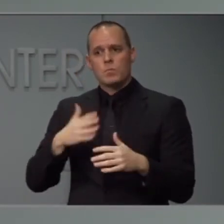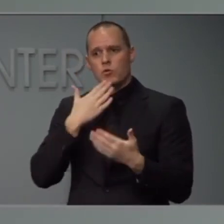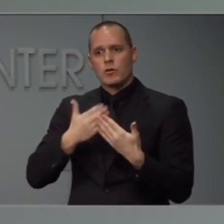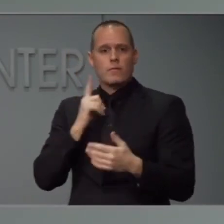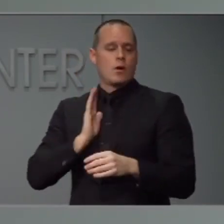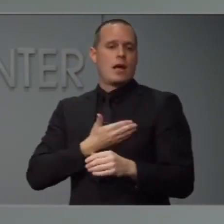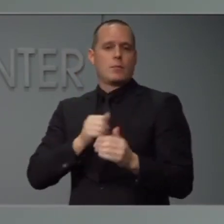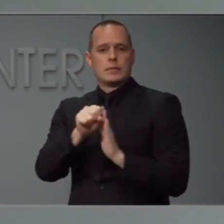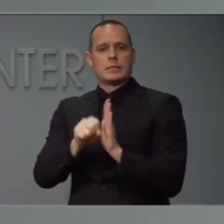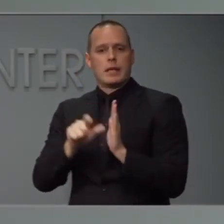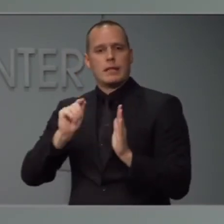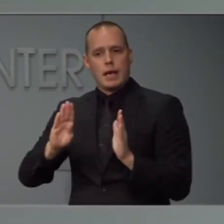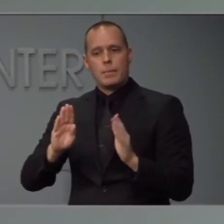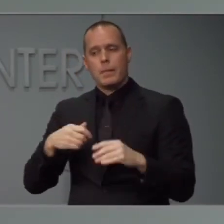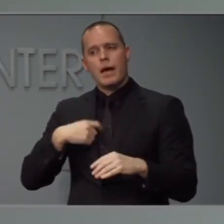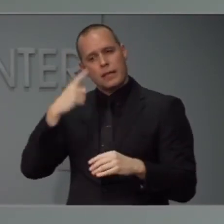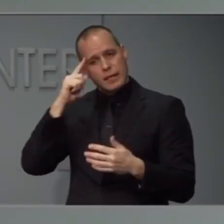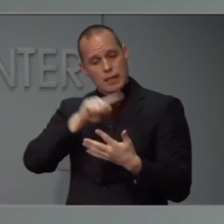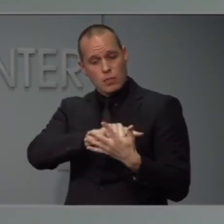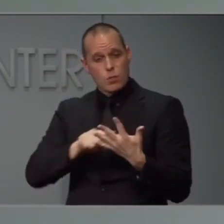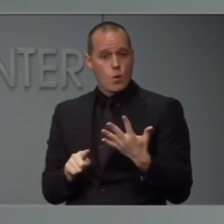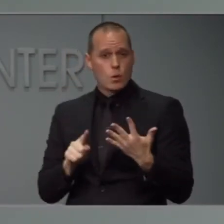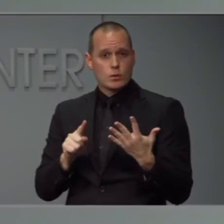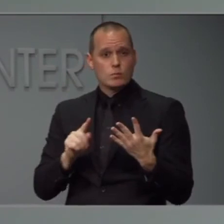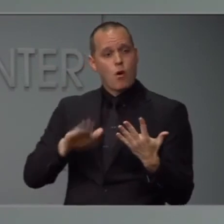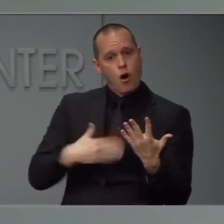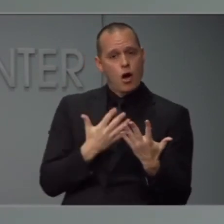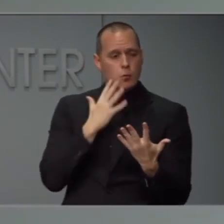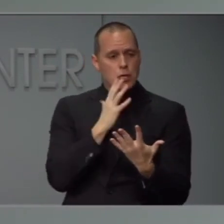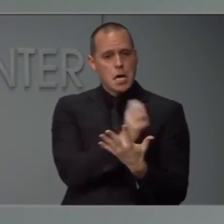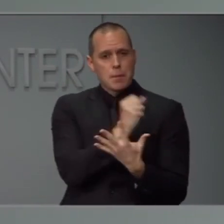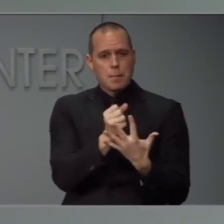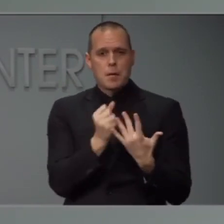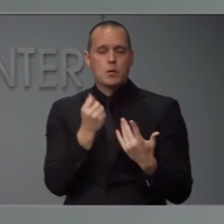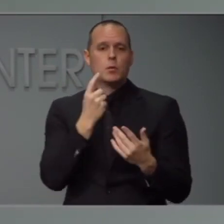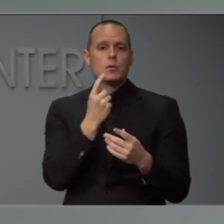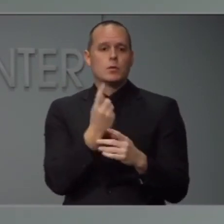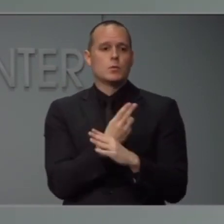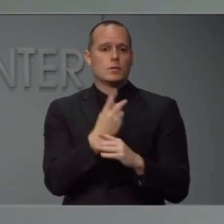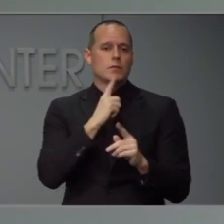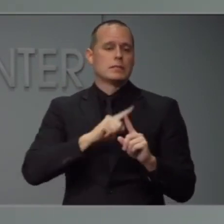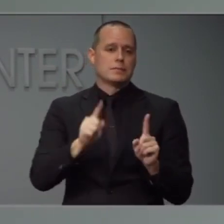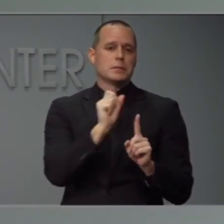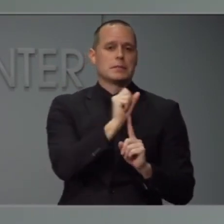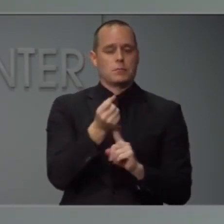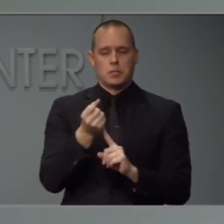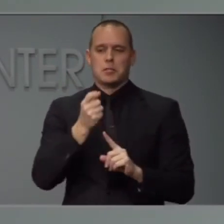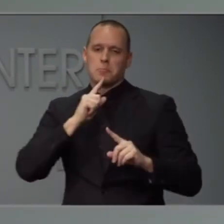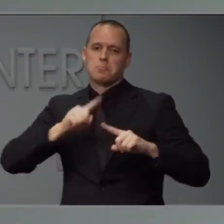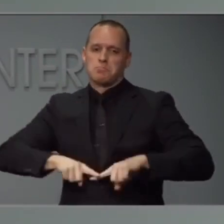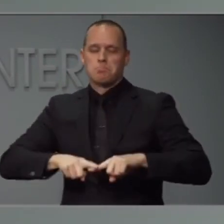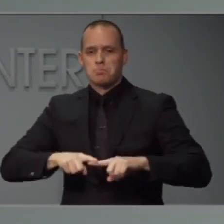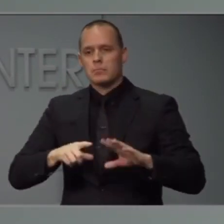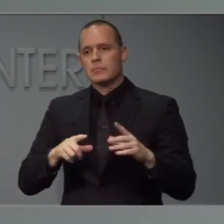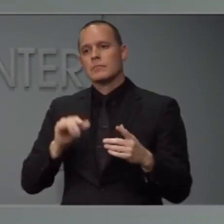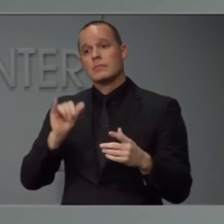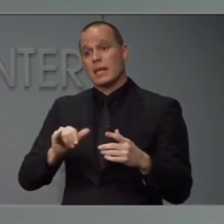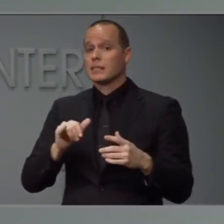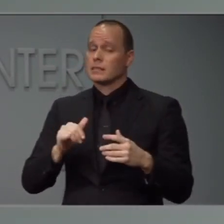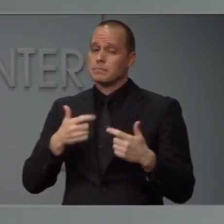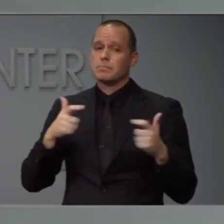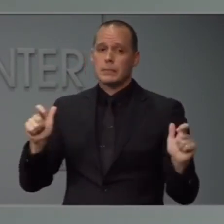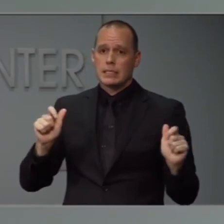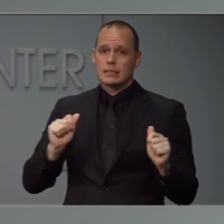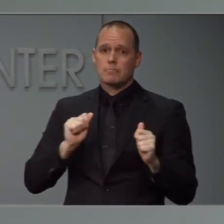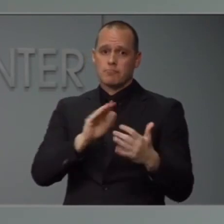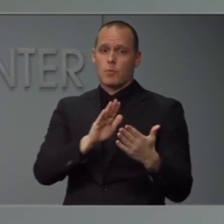the testing we need. And we'll continue to work on ramping that up. I think that's going to be a concerted effort that is needed between